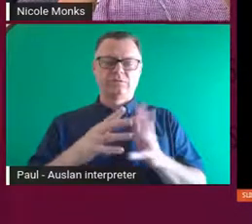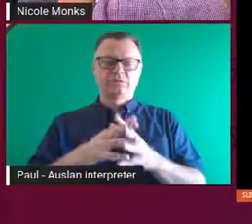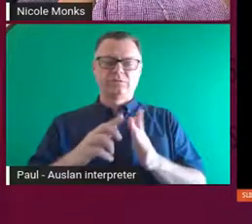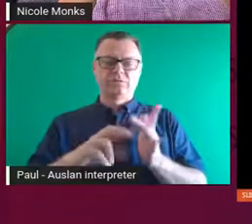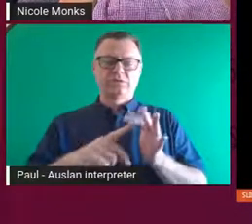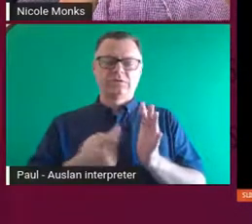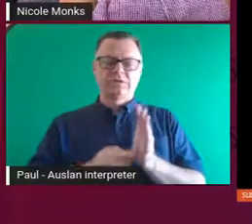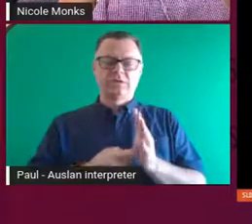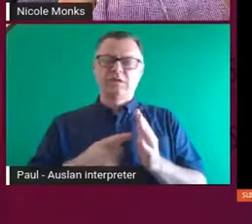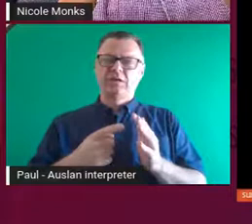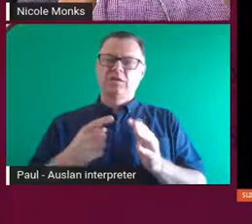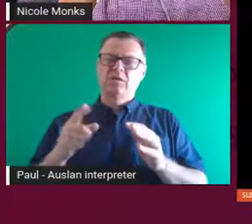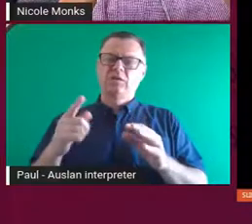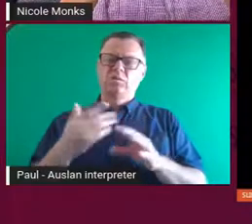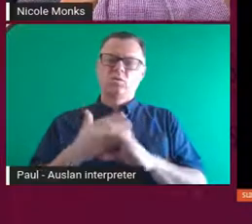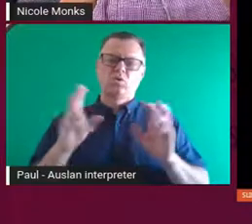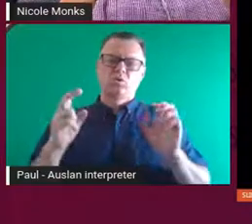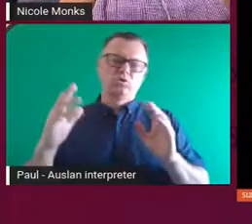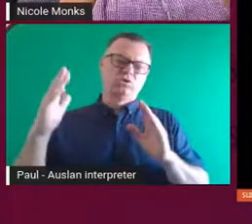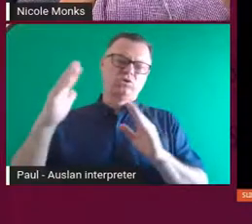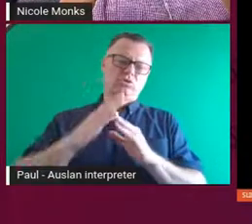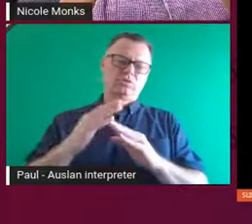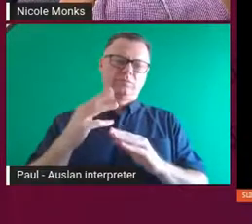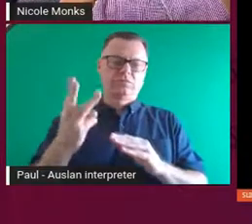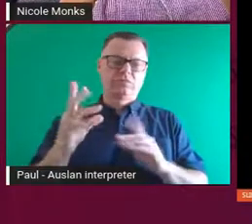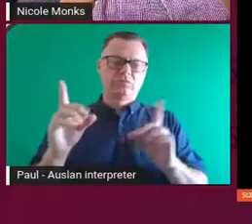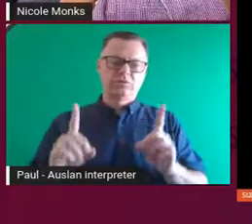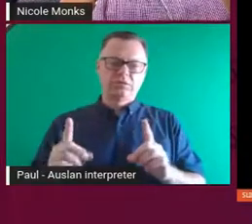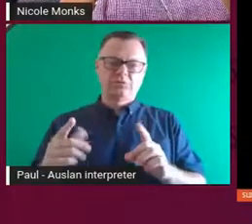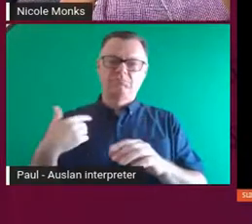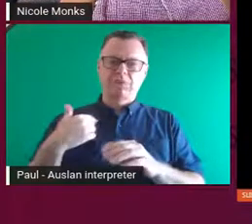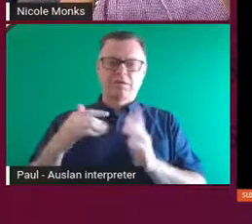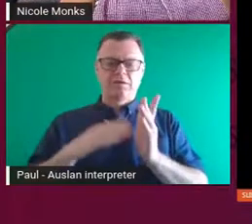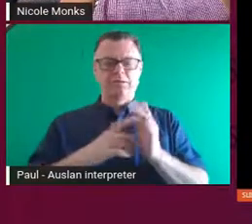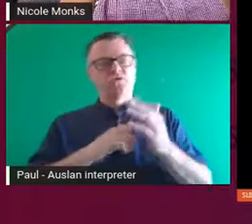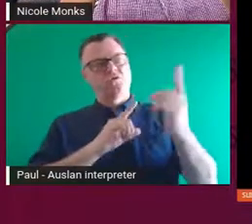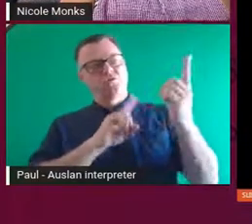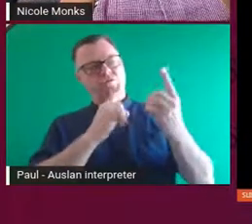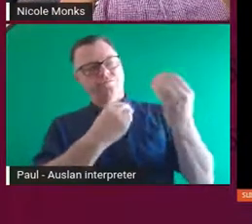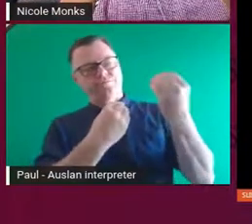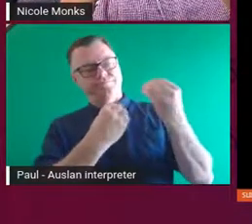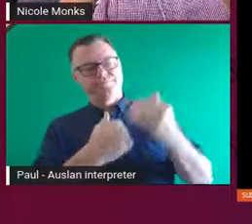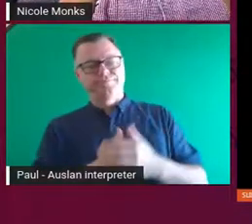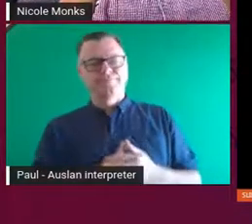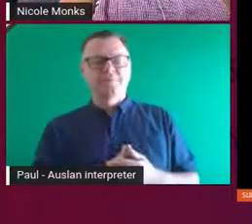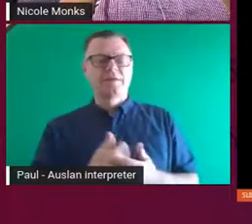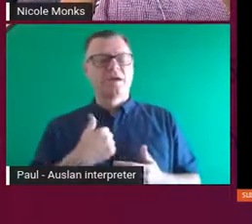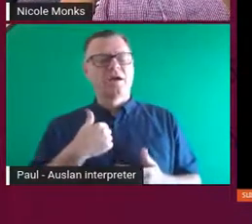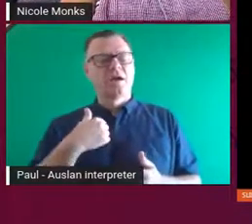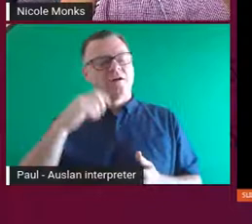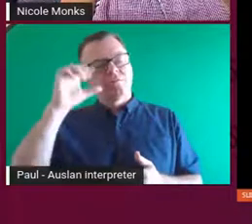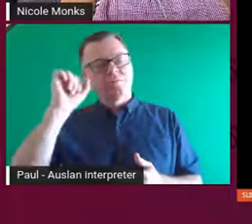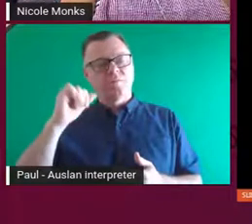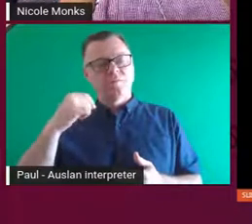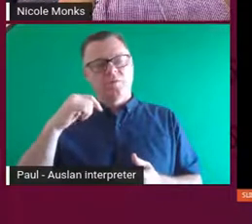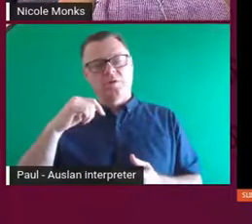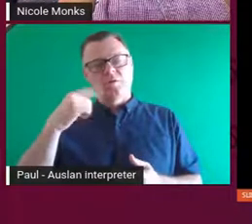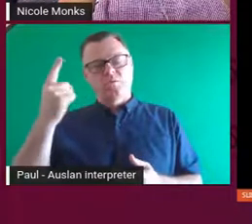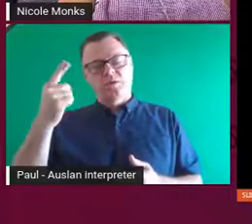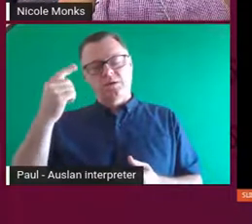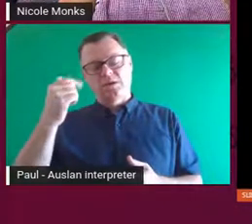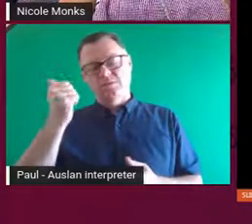Top3Design. And the work was based around a story that I was told from an elder